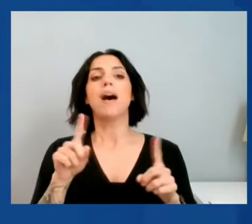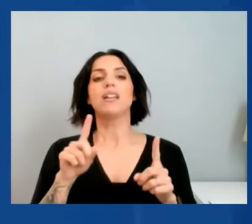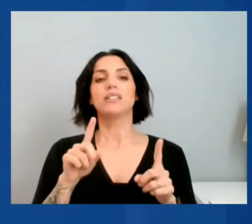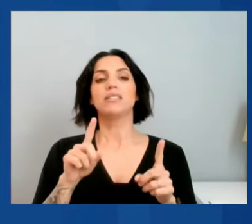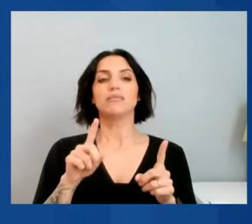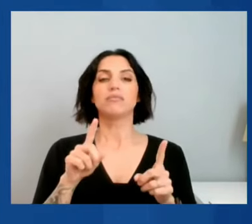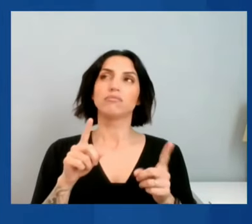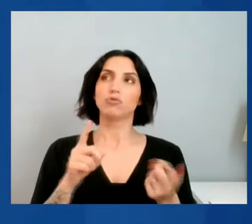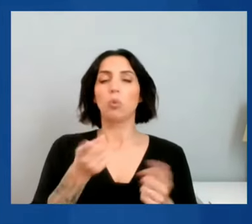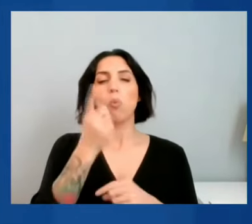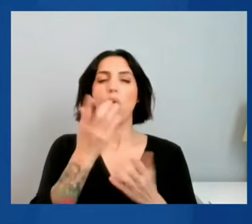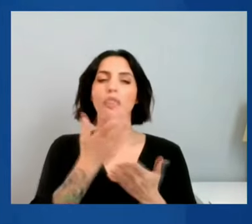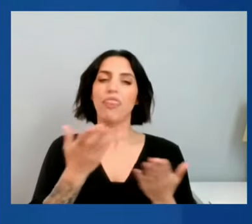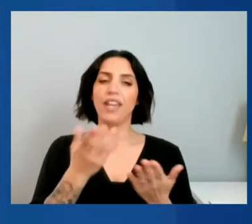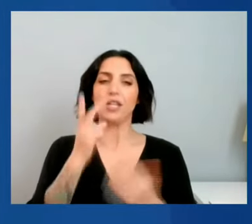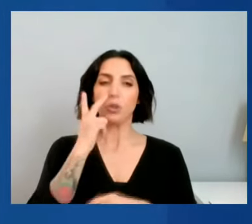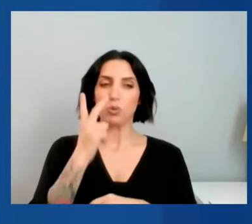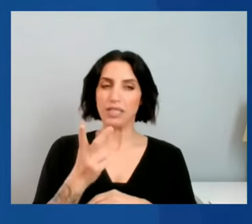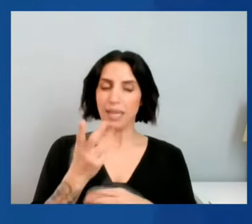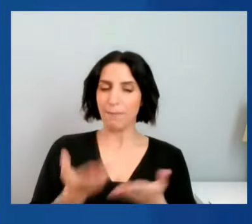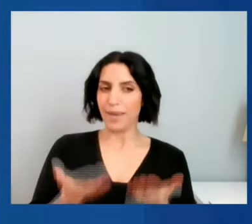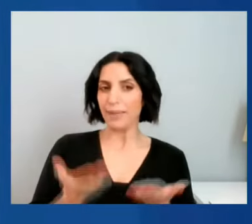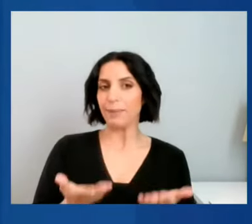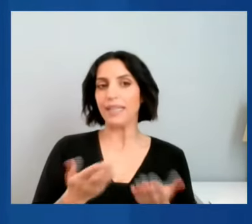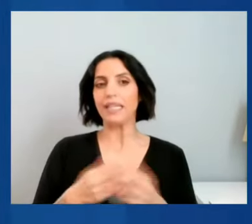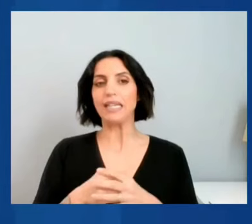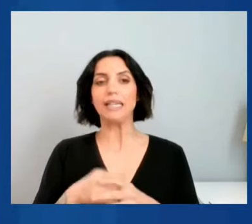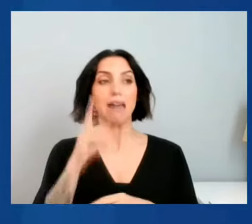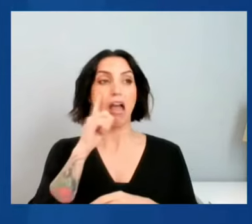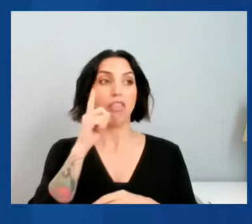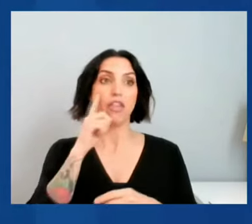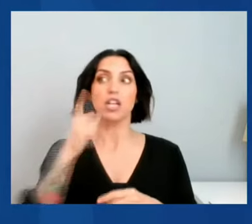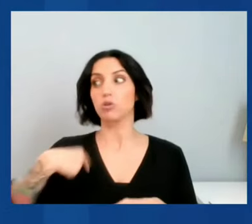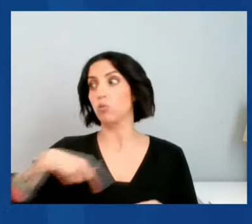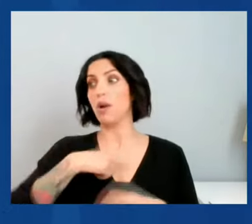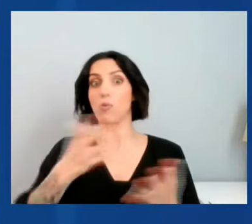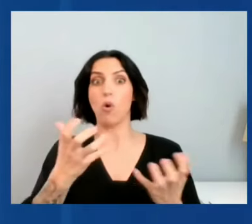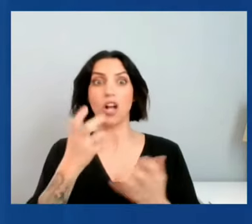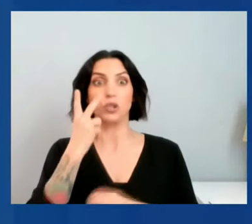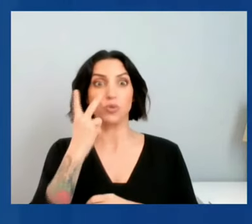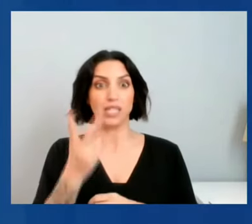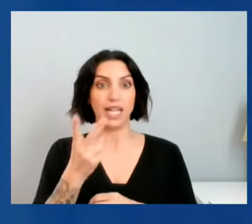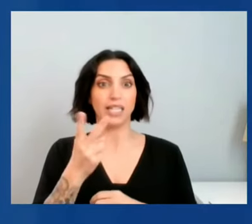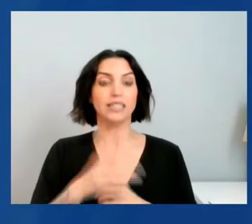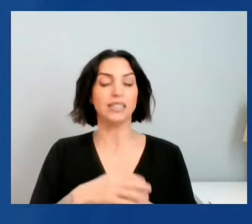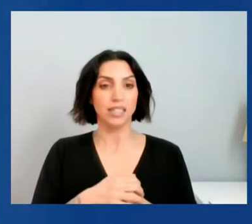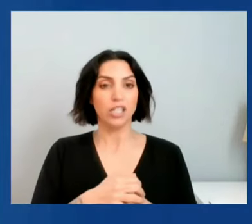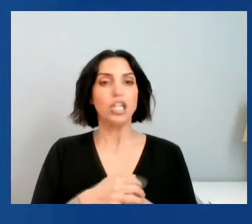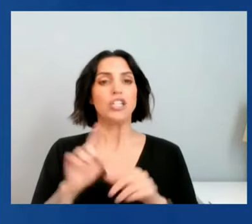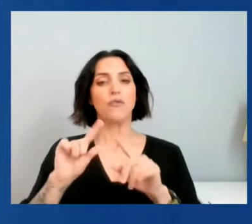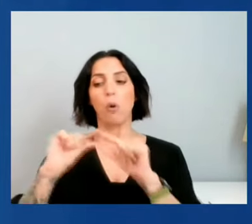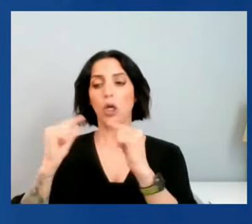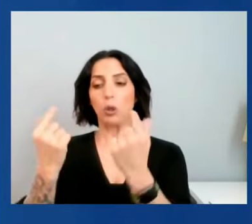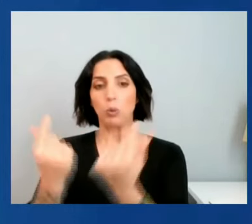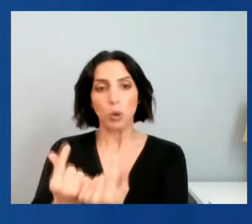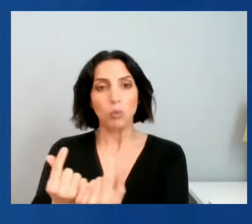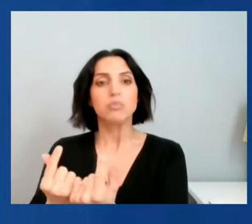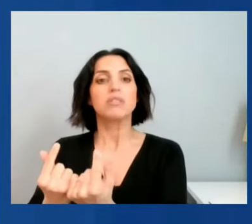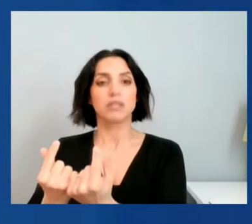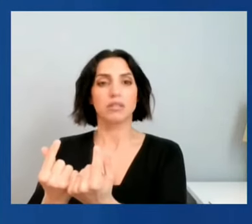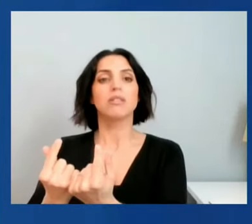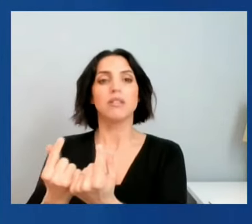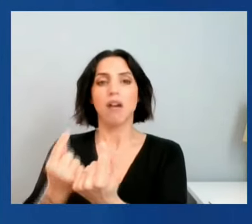see and that I think would be desirable is for groups of like-minded